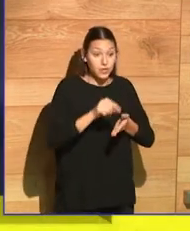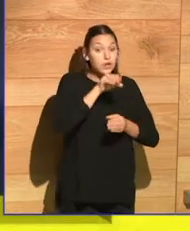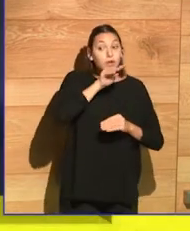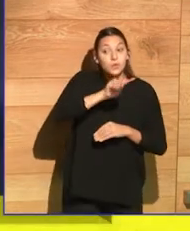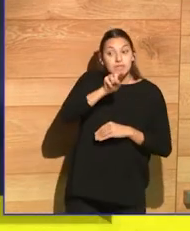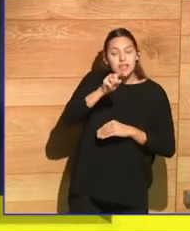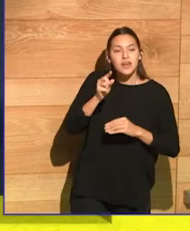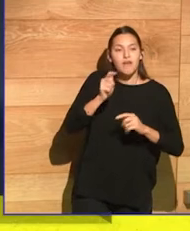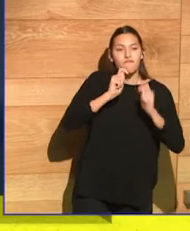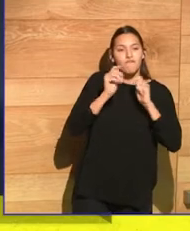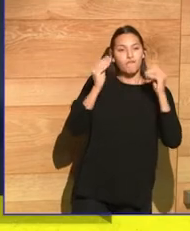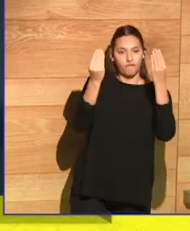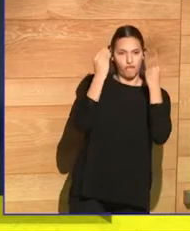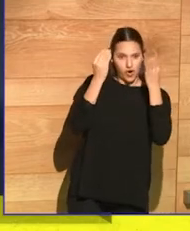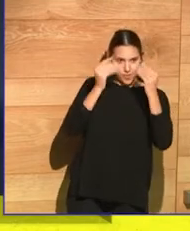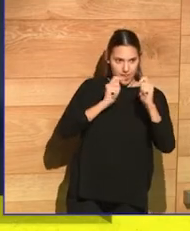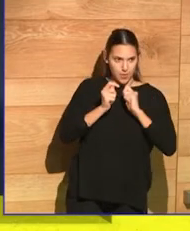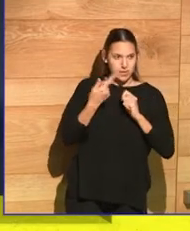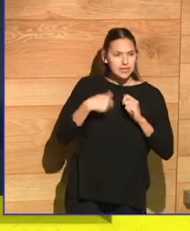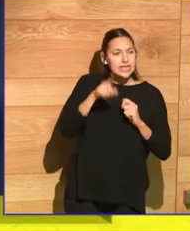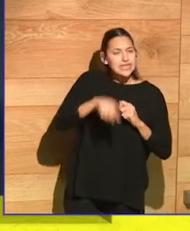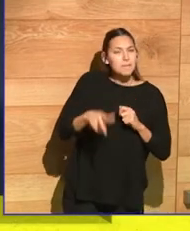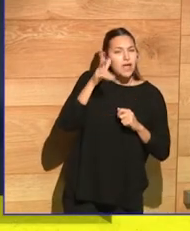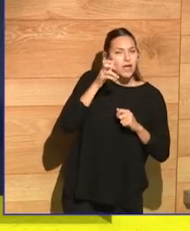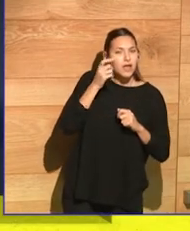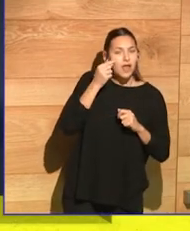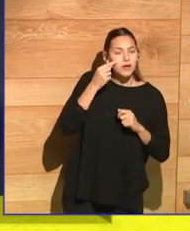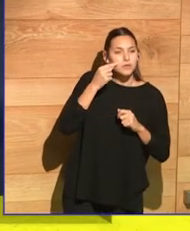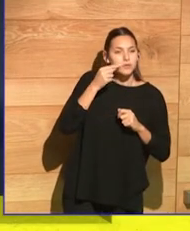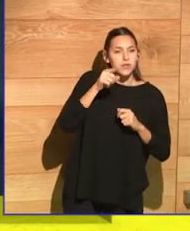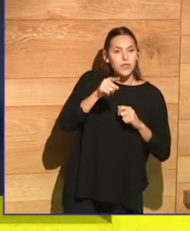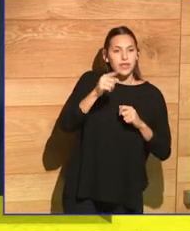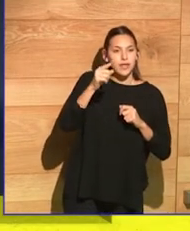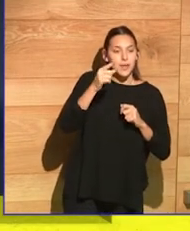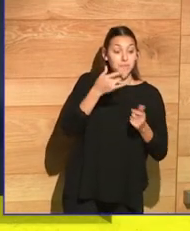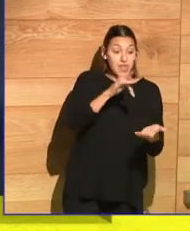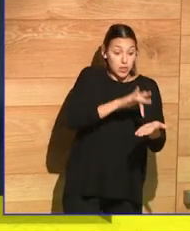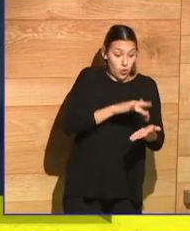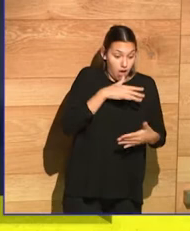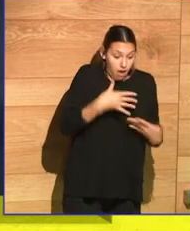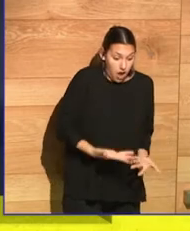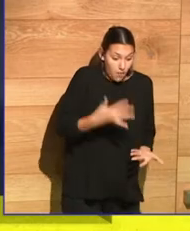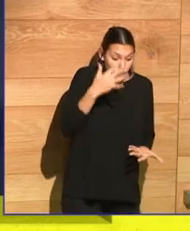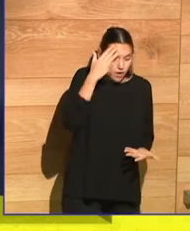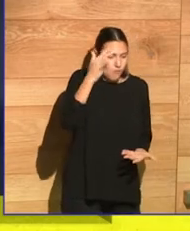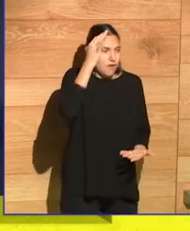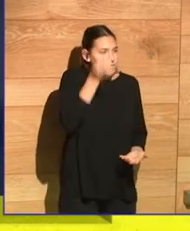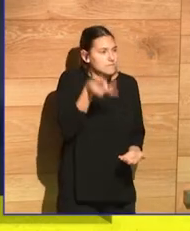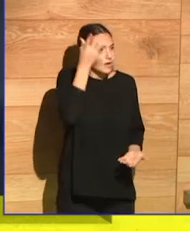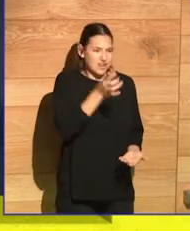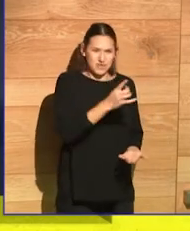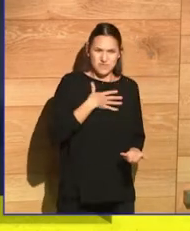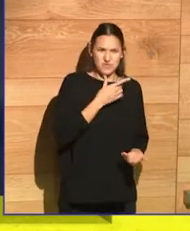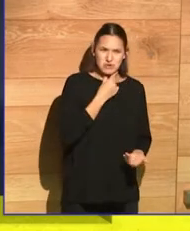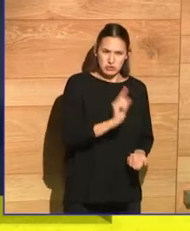You have a degree in journalism and I have heard you say that you don't like being inspired by current events